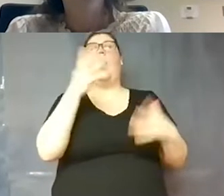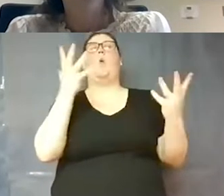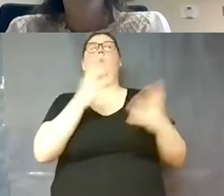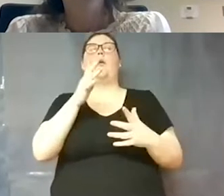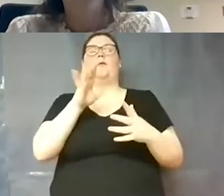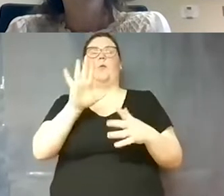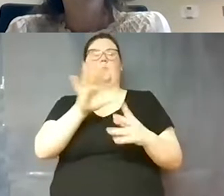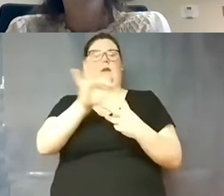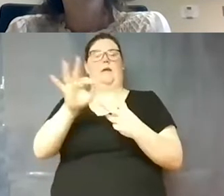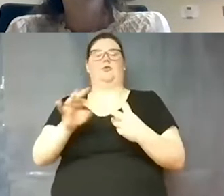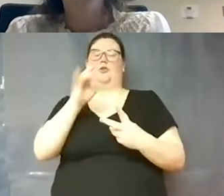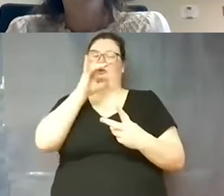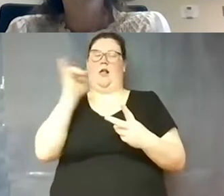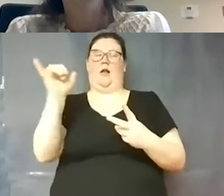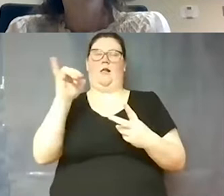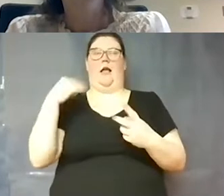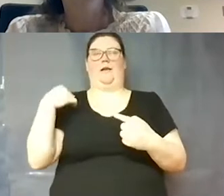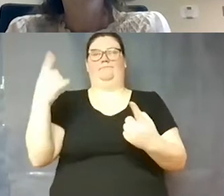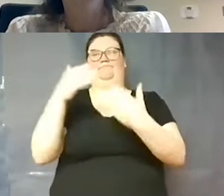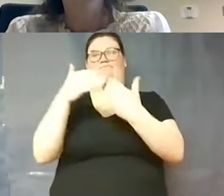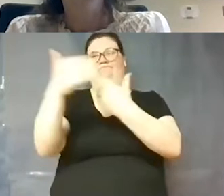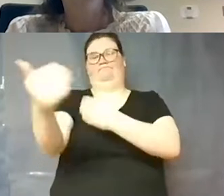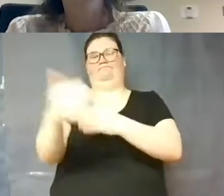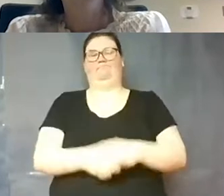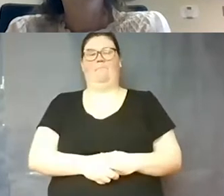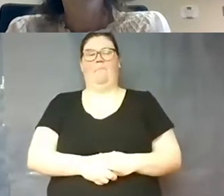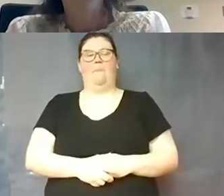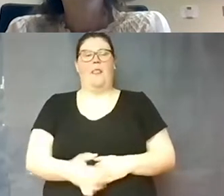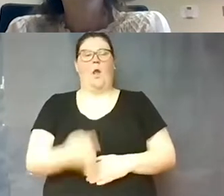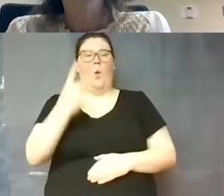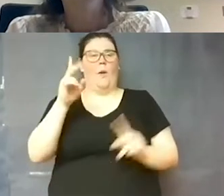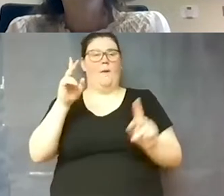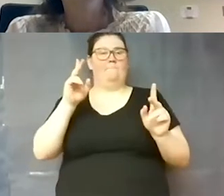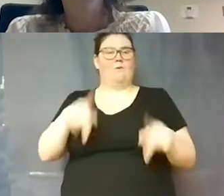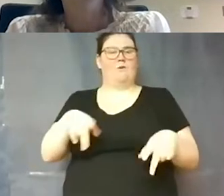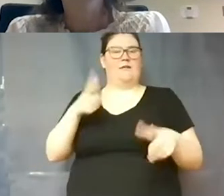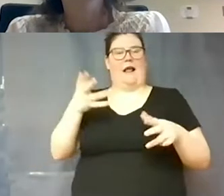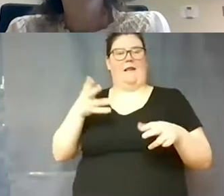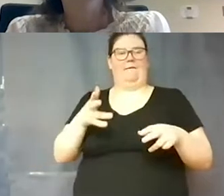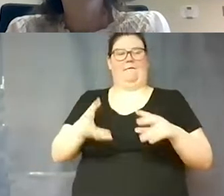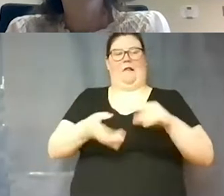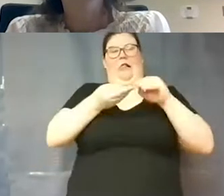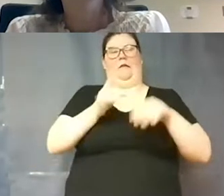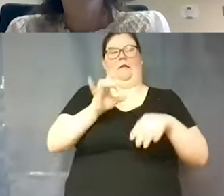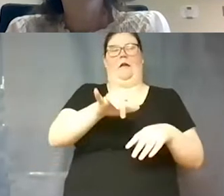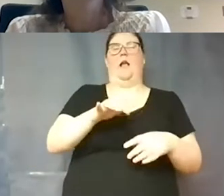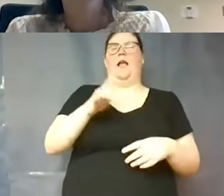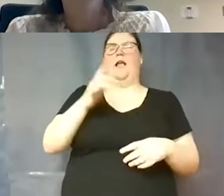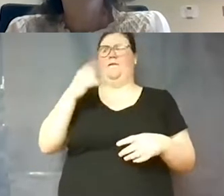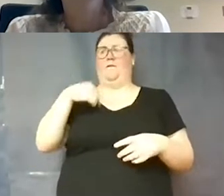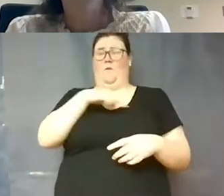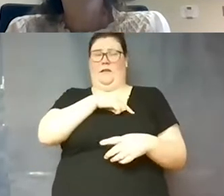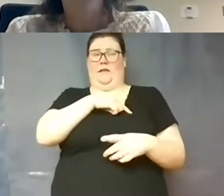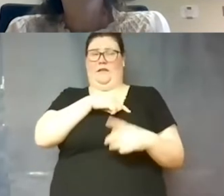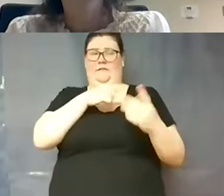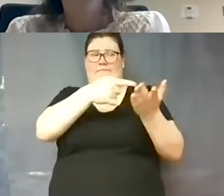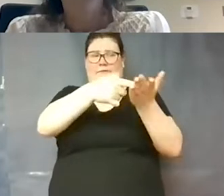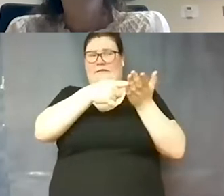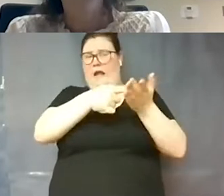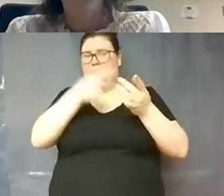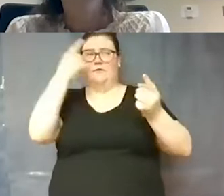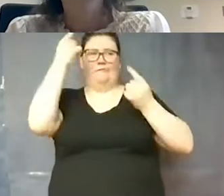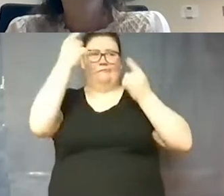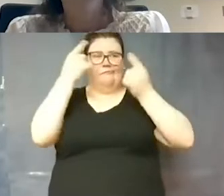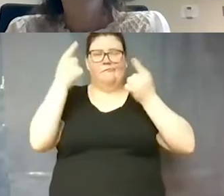forward and one person actually just kind of piggyback on that um asks if we've considered or discussed at all forming